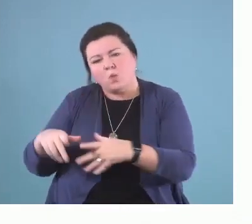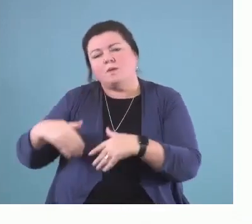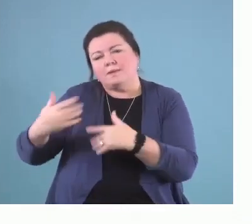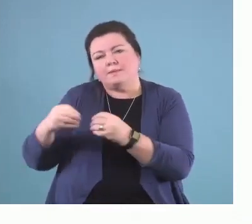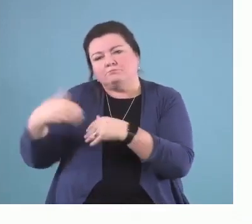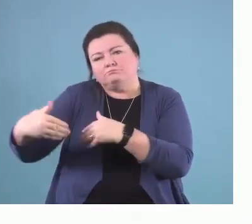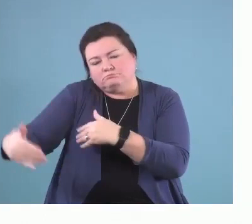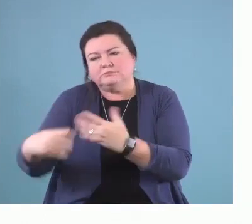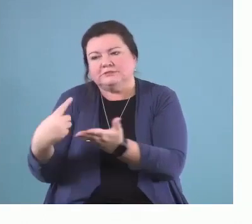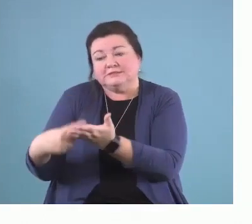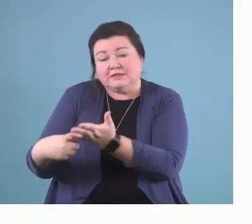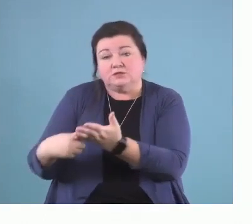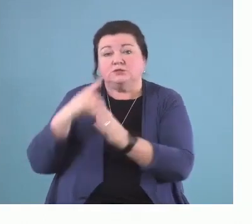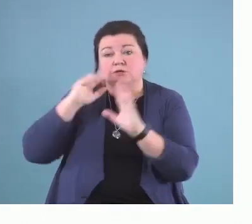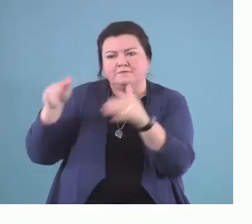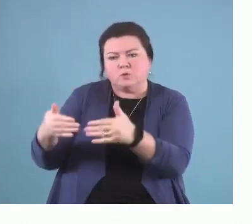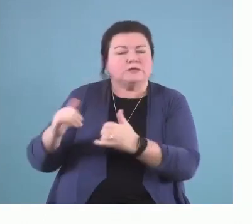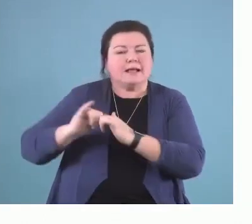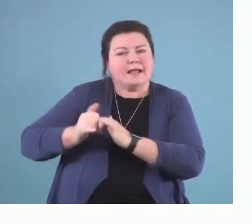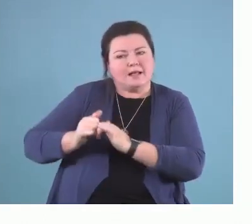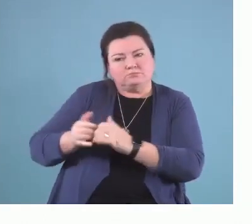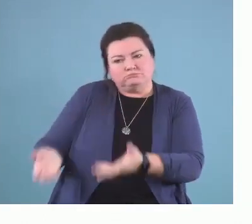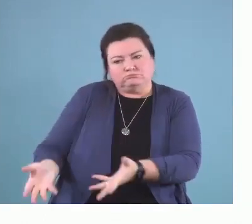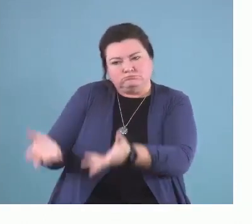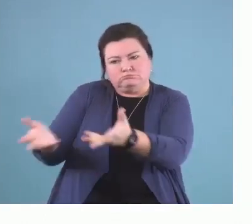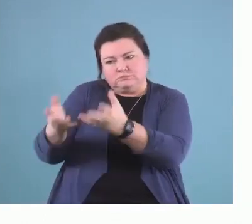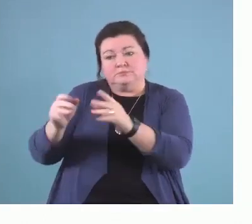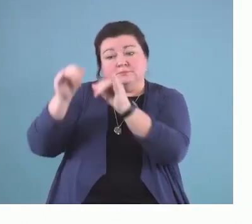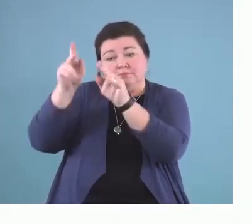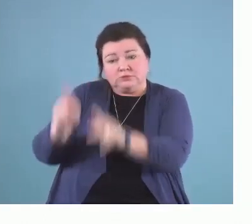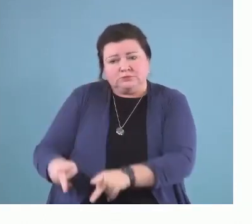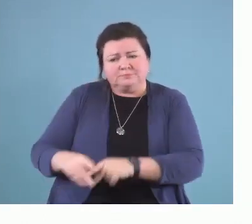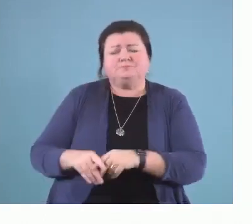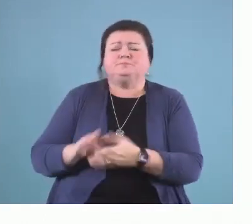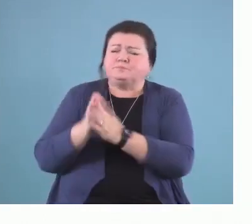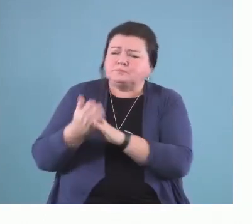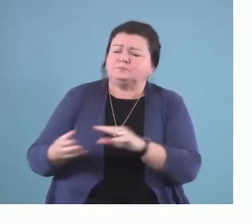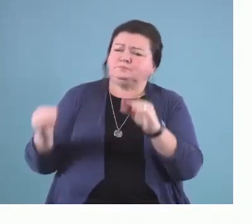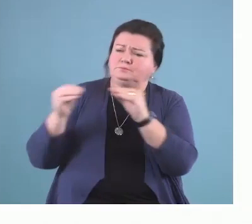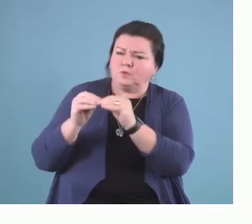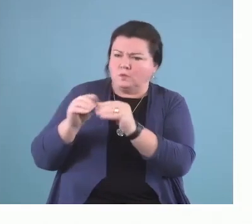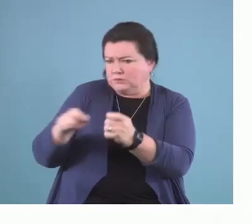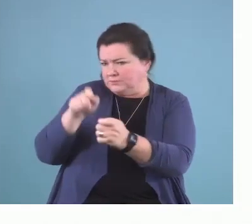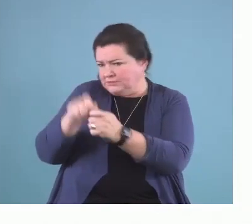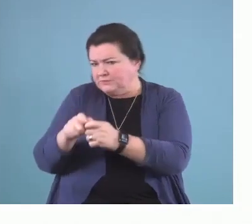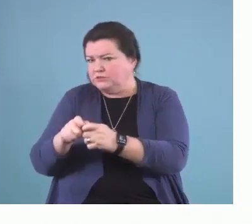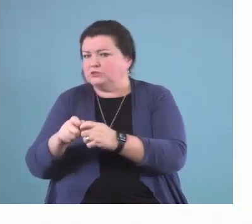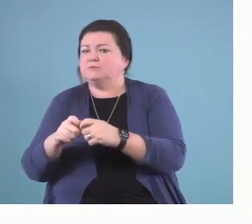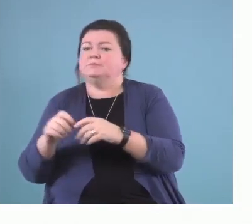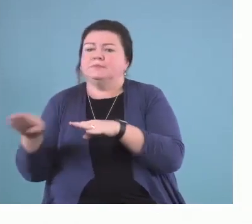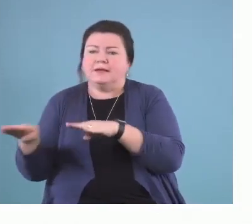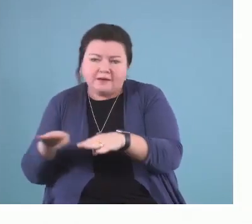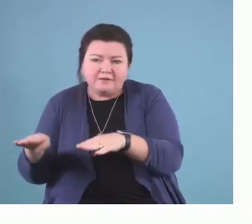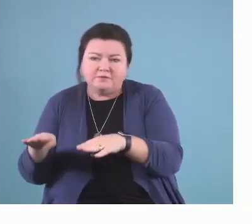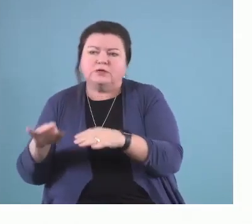focused on increasing the individual's insight and awareness regarding specific health behaviors behaviors and their motivation